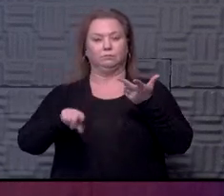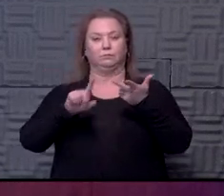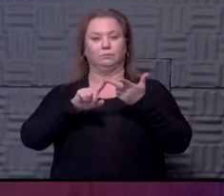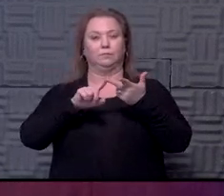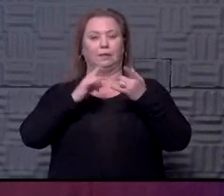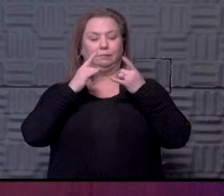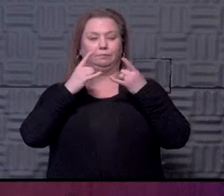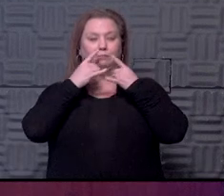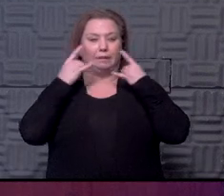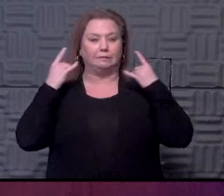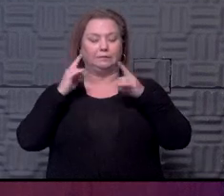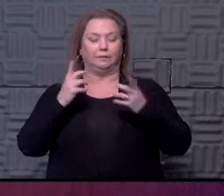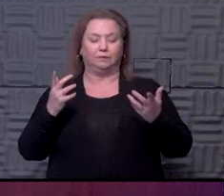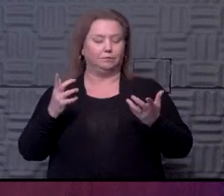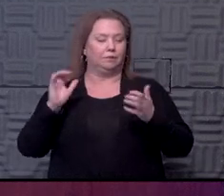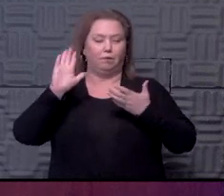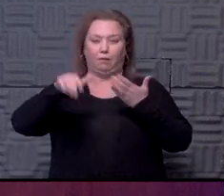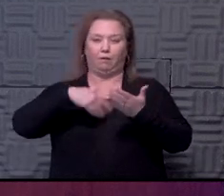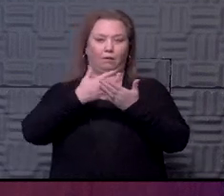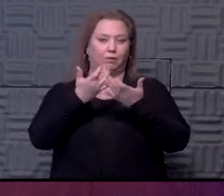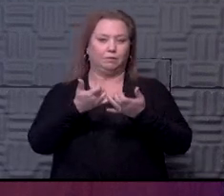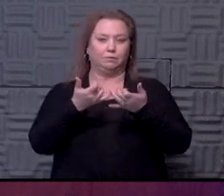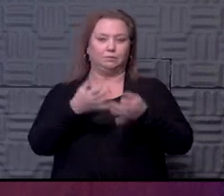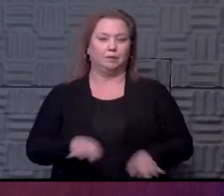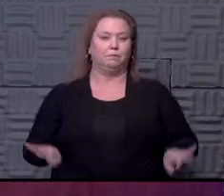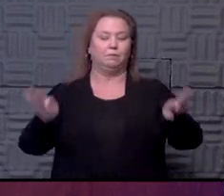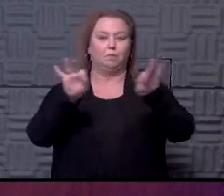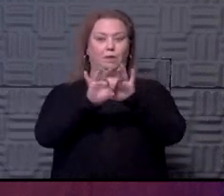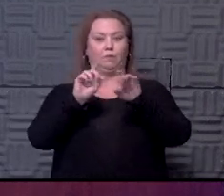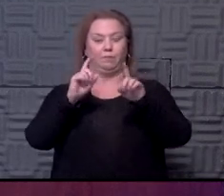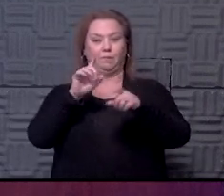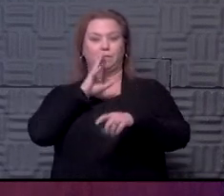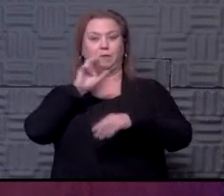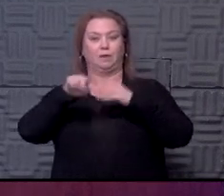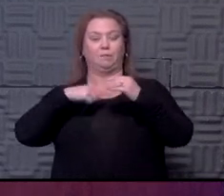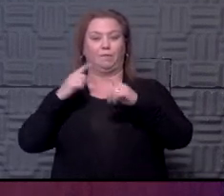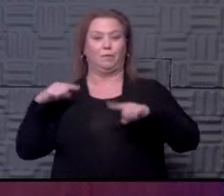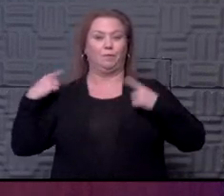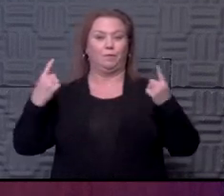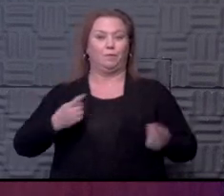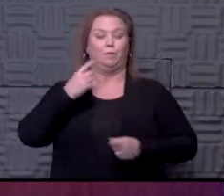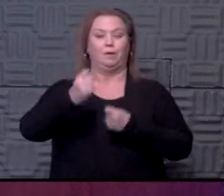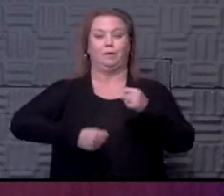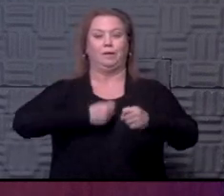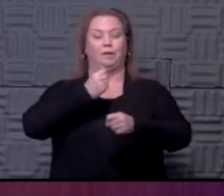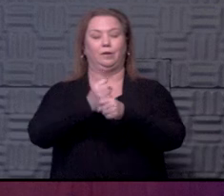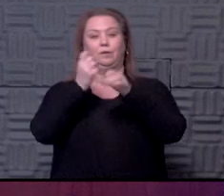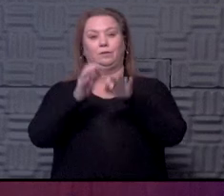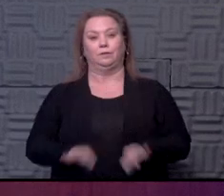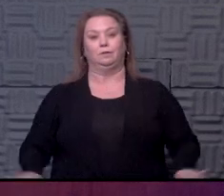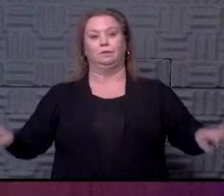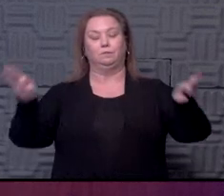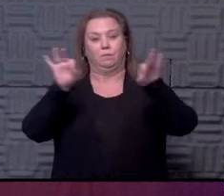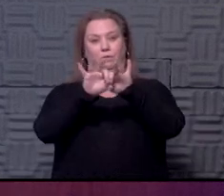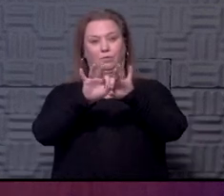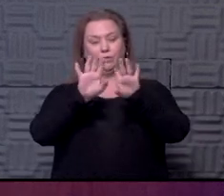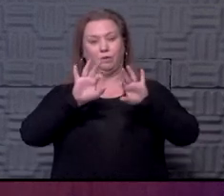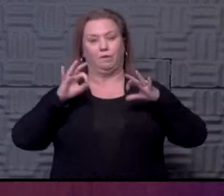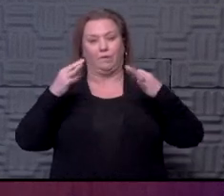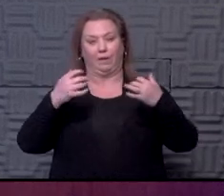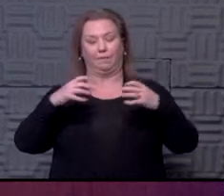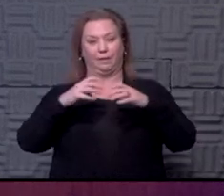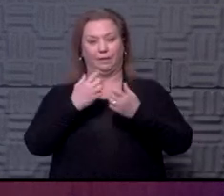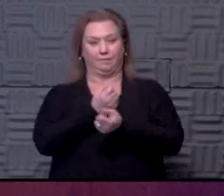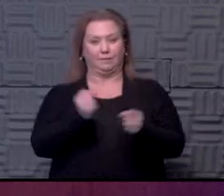pillars of infection prevention that we've talked about now for a year play a part still. And so you can keep your family safe. Totally